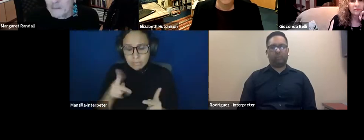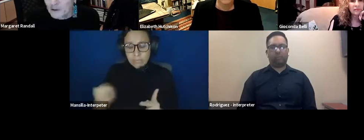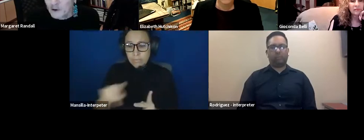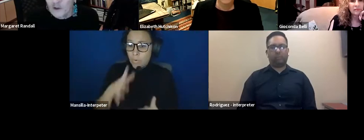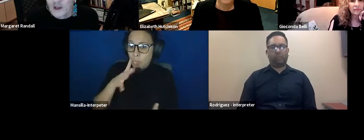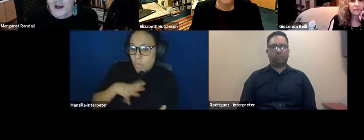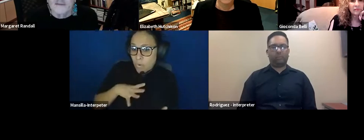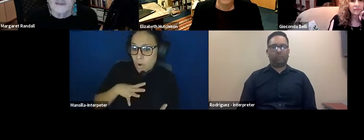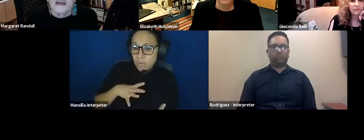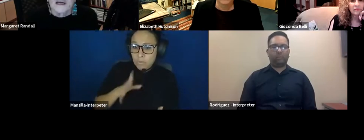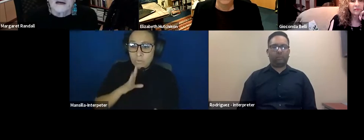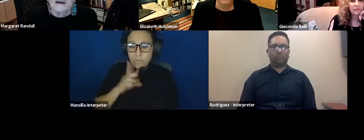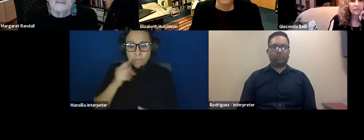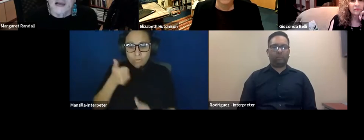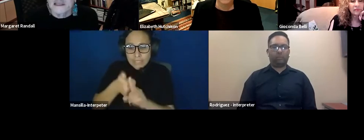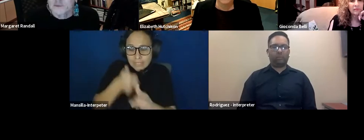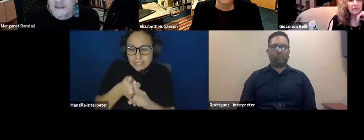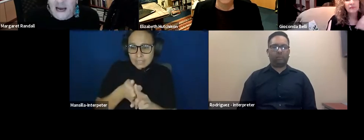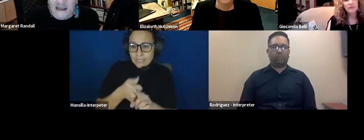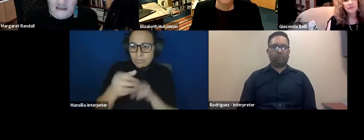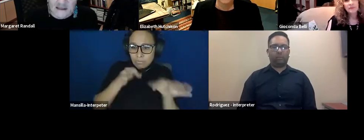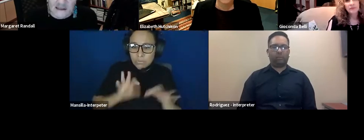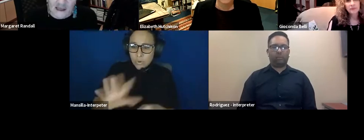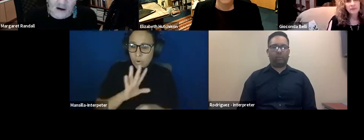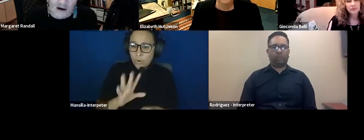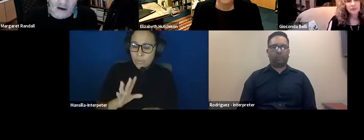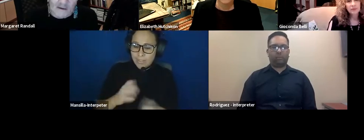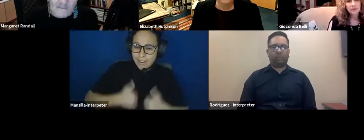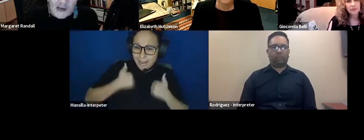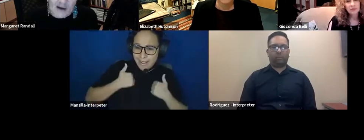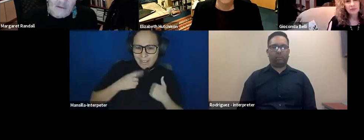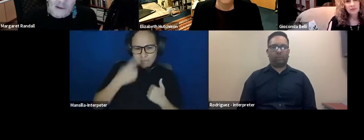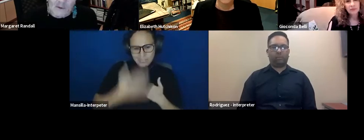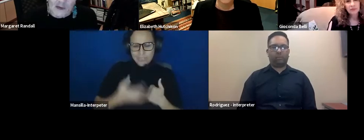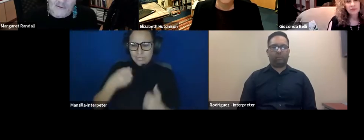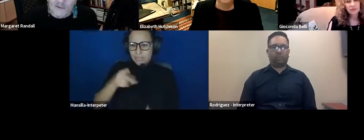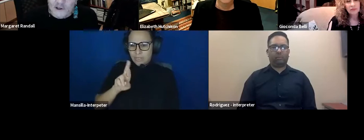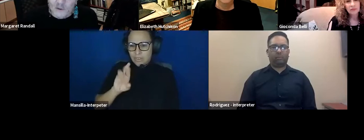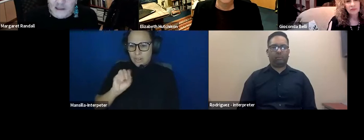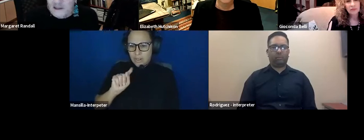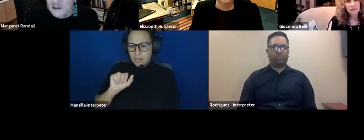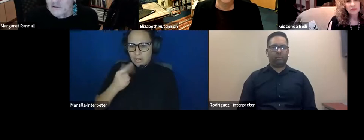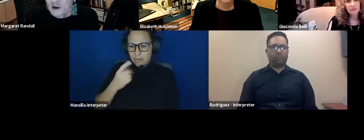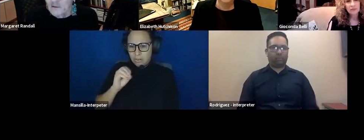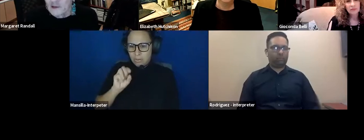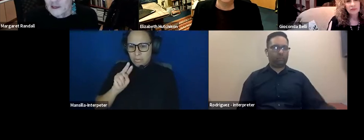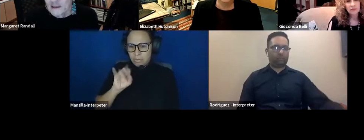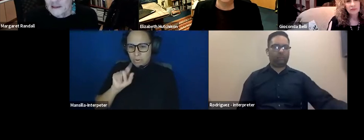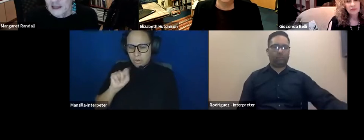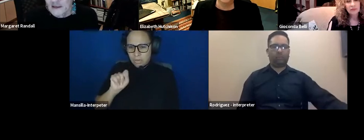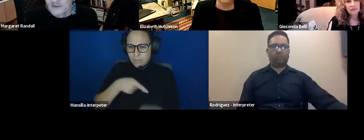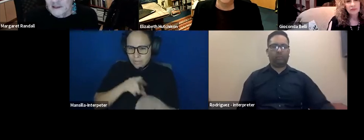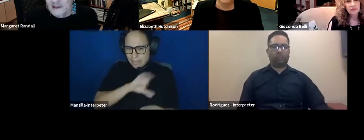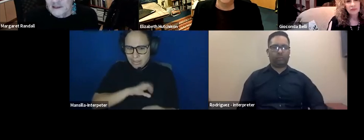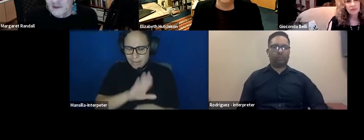speak about their own lives, um, as the protagonists that they are. I remember when I first went to Nicaragua in,